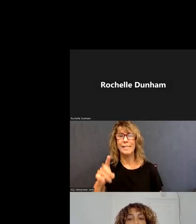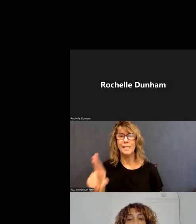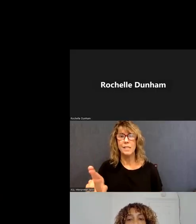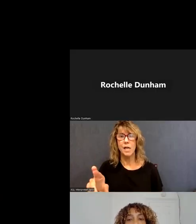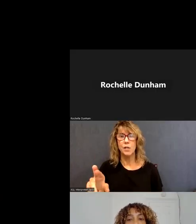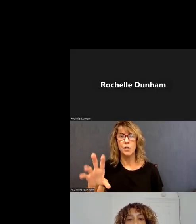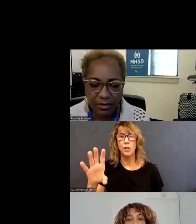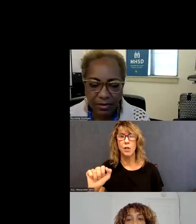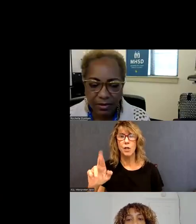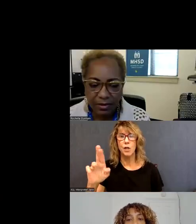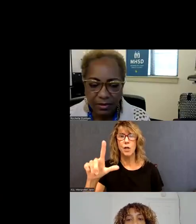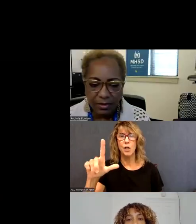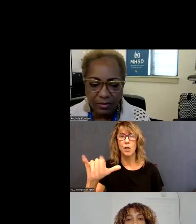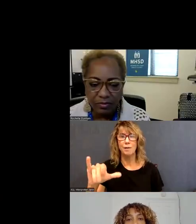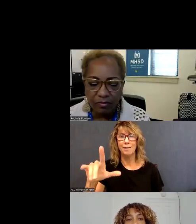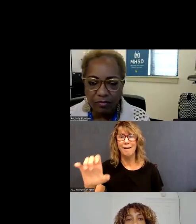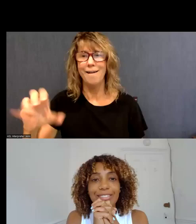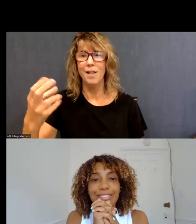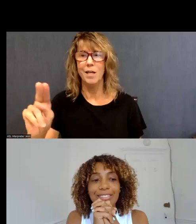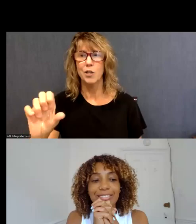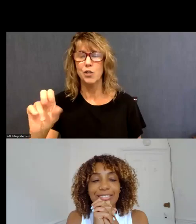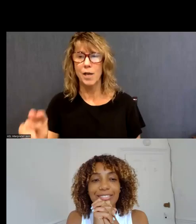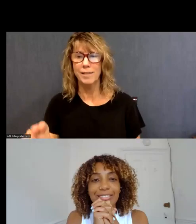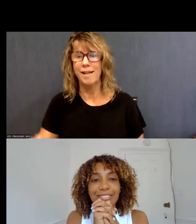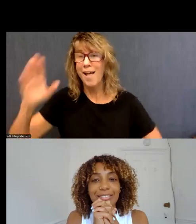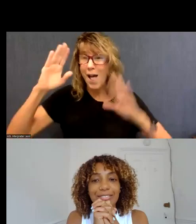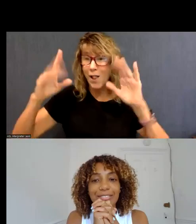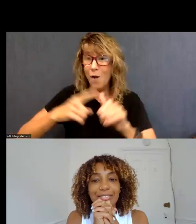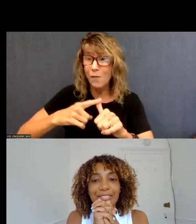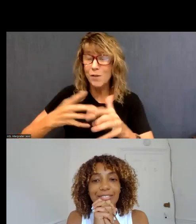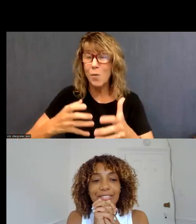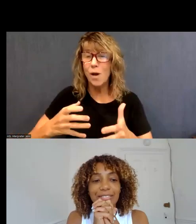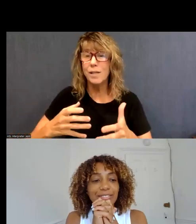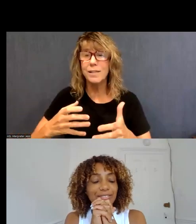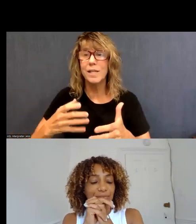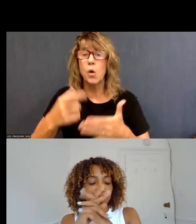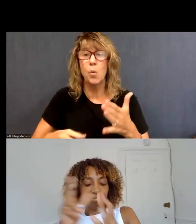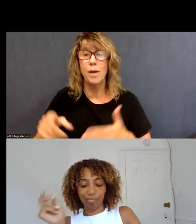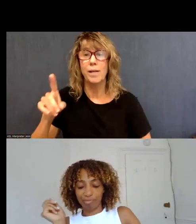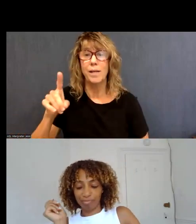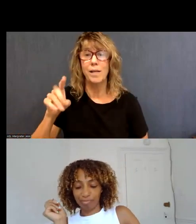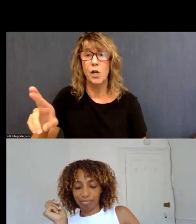Carlisle Johnson. Hello. Um, first of I just want to echo everything Dr.